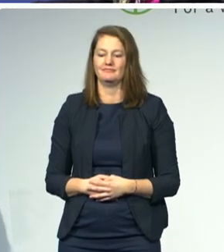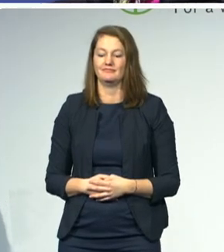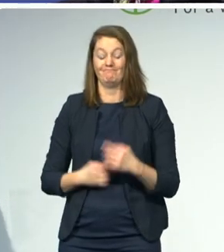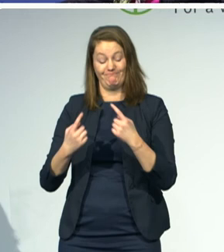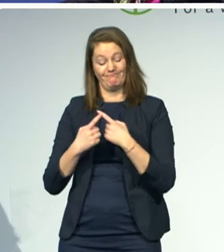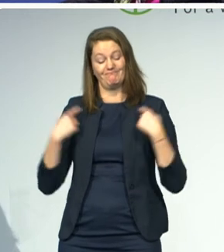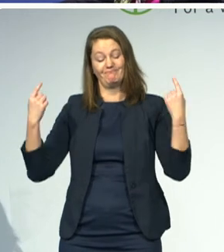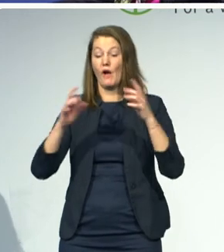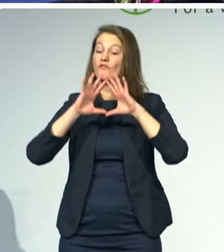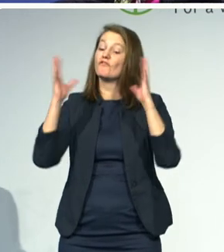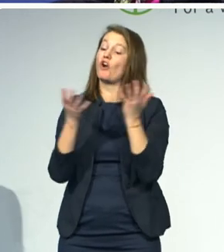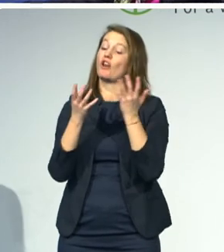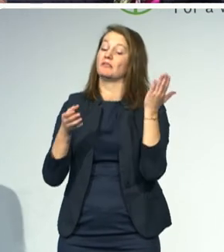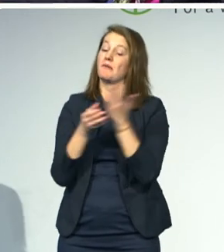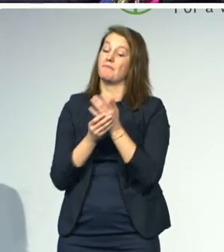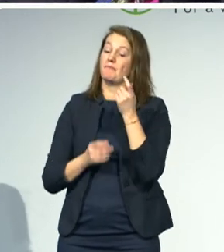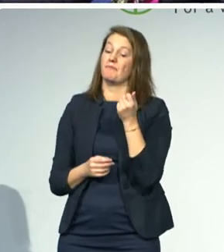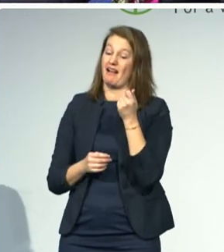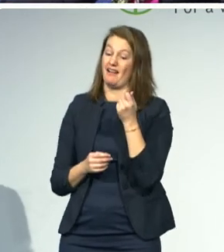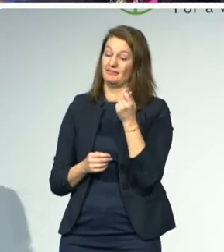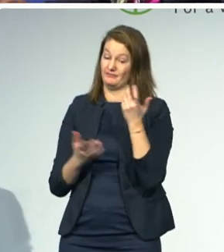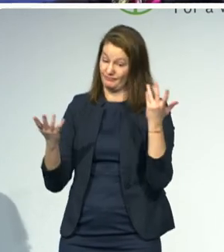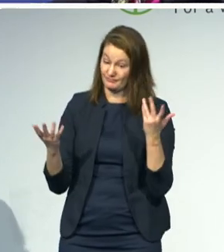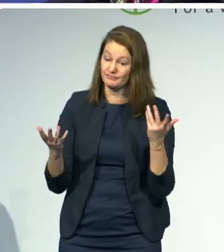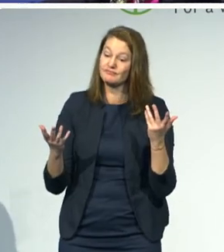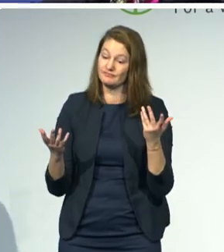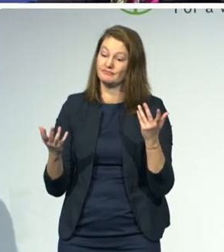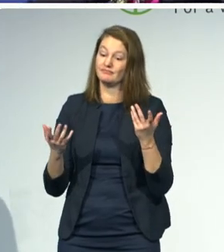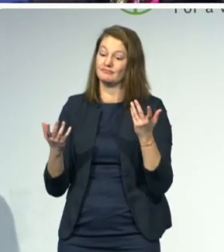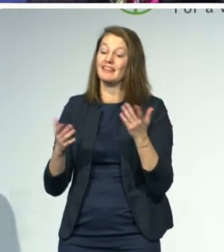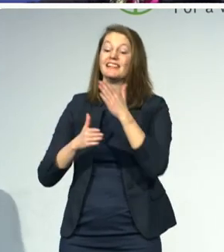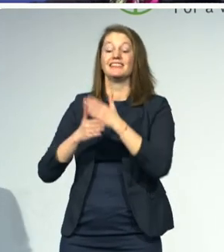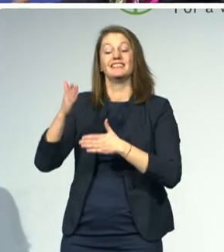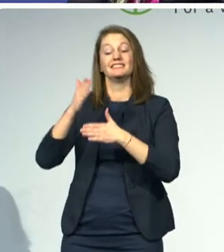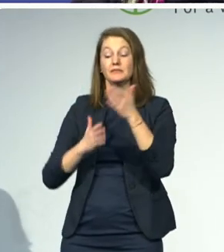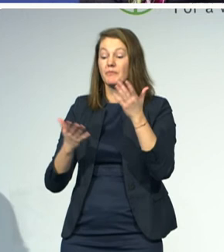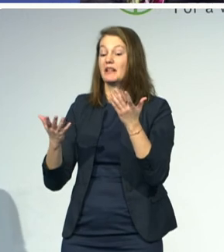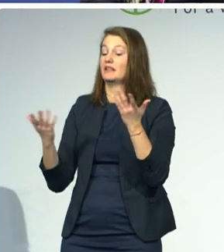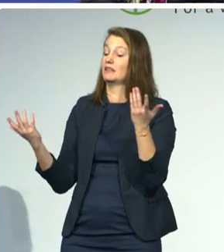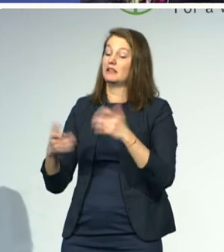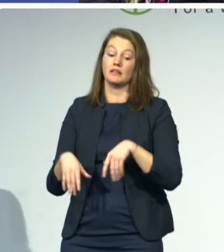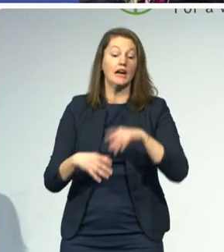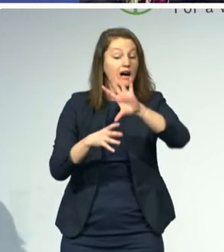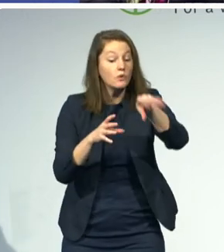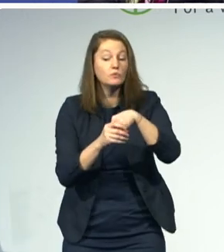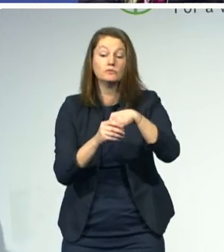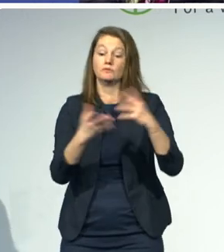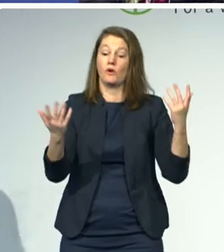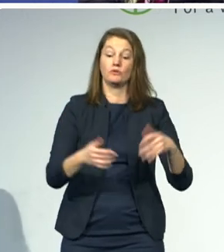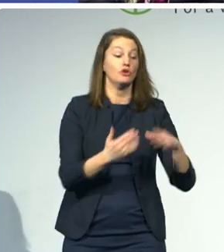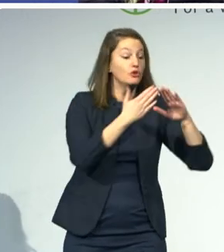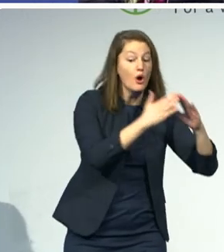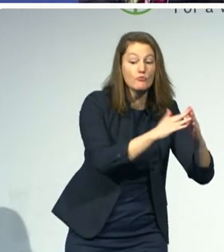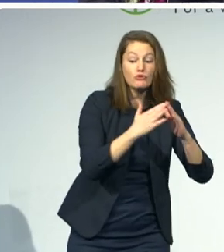-Inclusive Education Community of Practice. This is a community that will contribute to raising